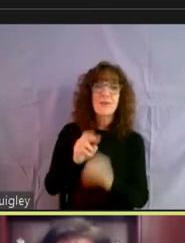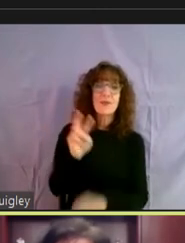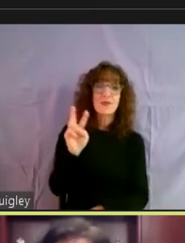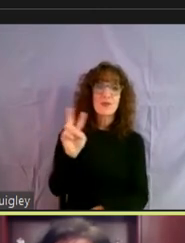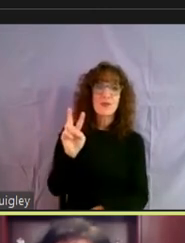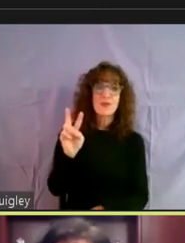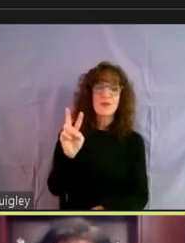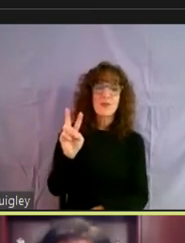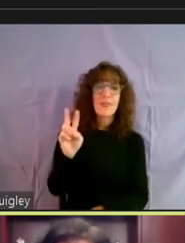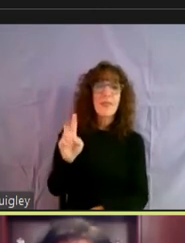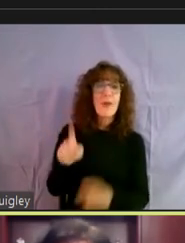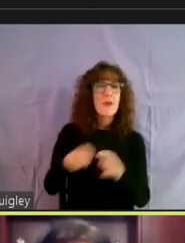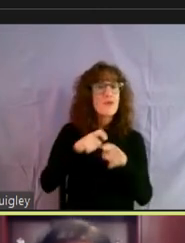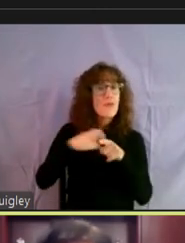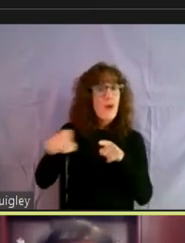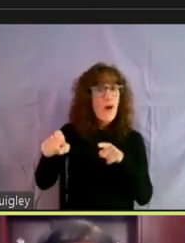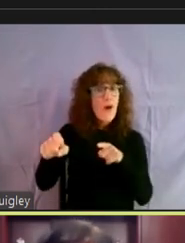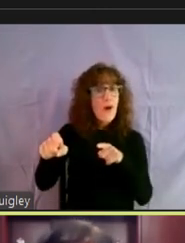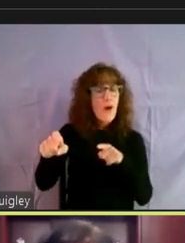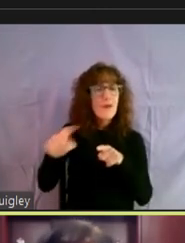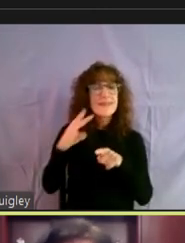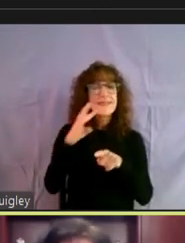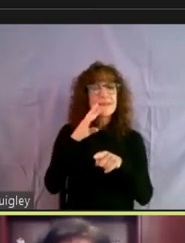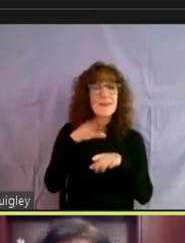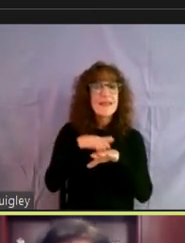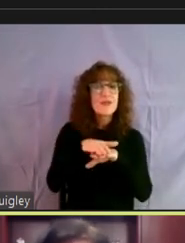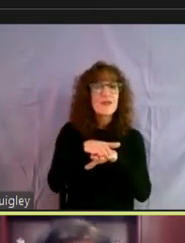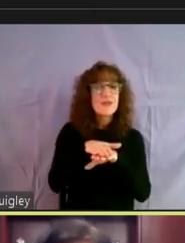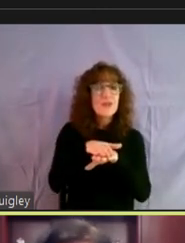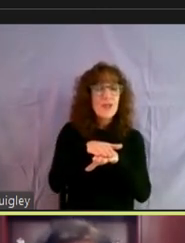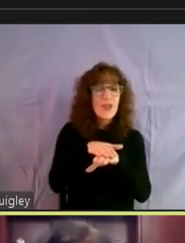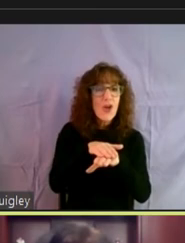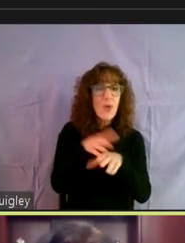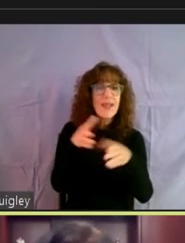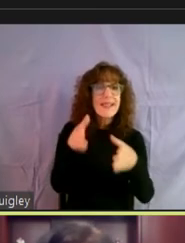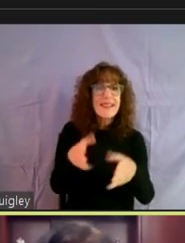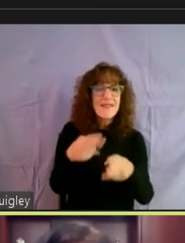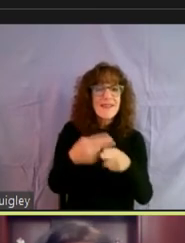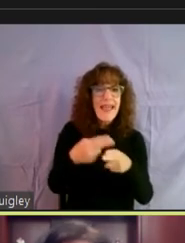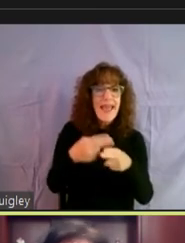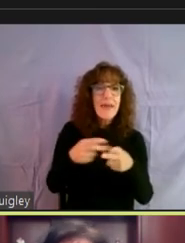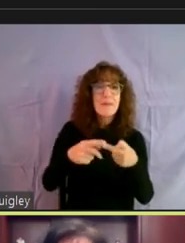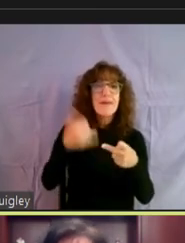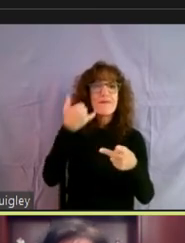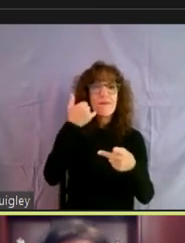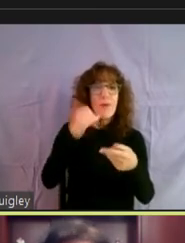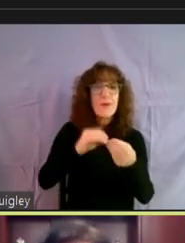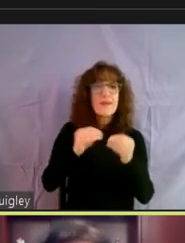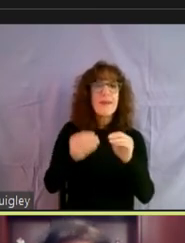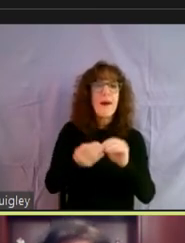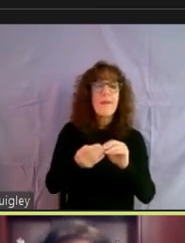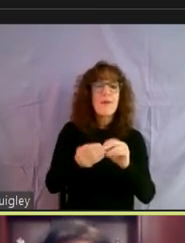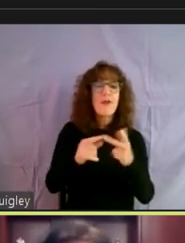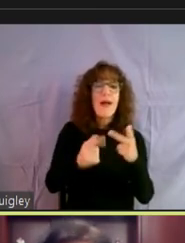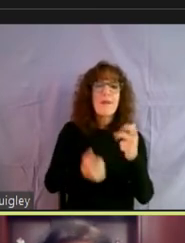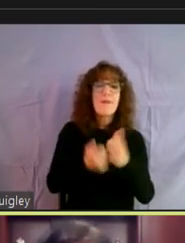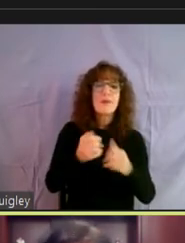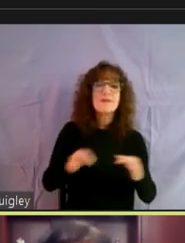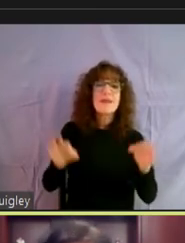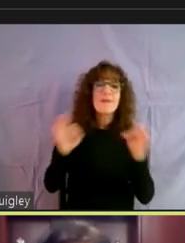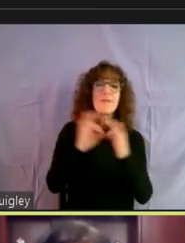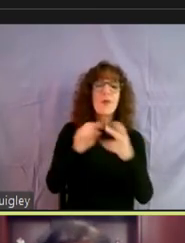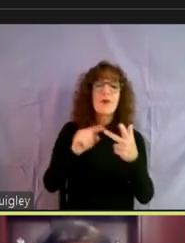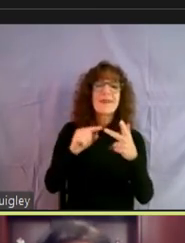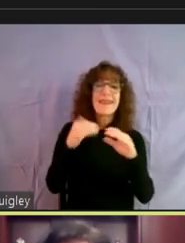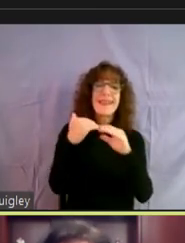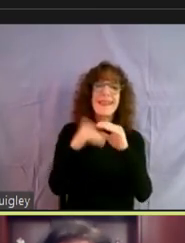call, one of the important things is, is please speak slowly, leave your name, your telephone number, and most importantly, please leave your